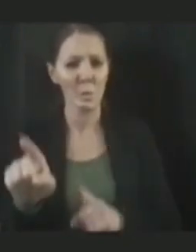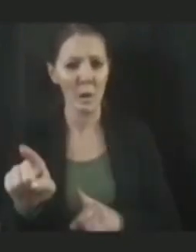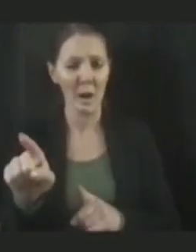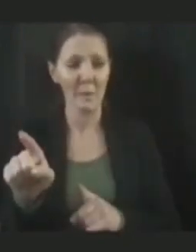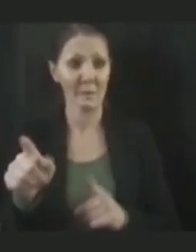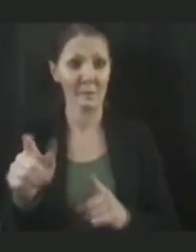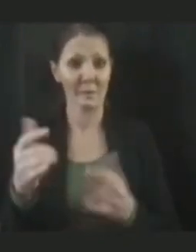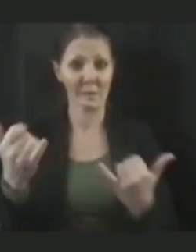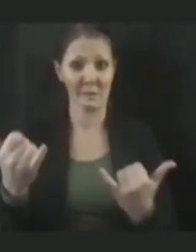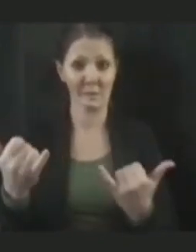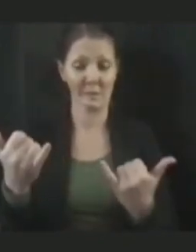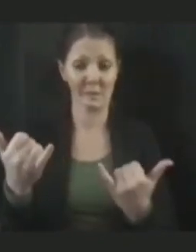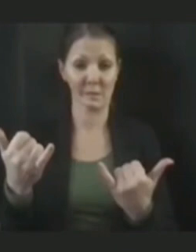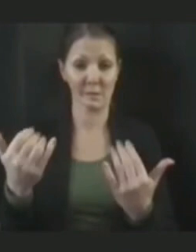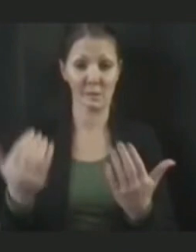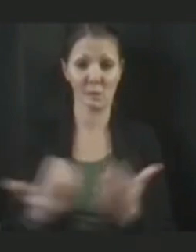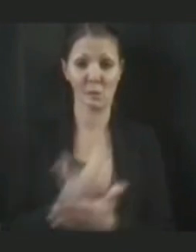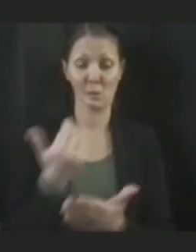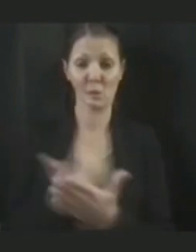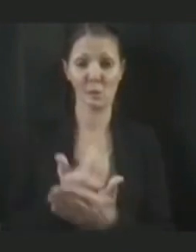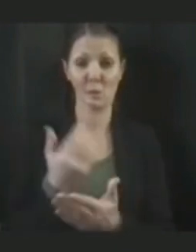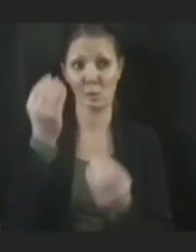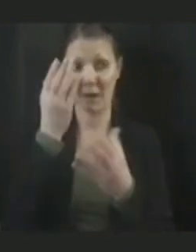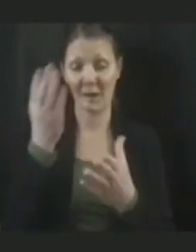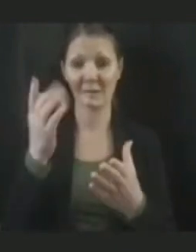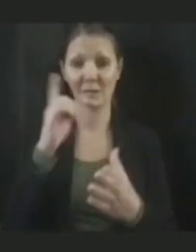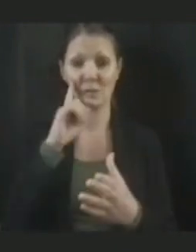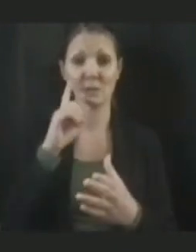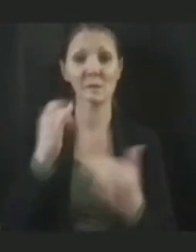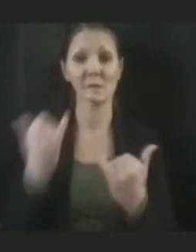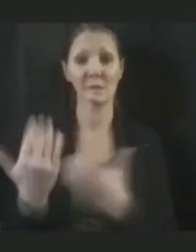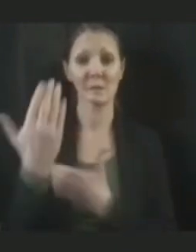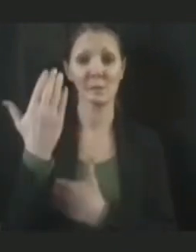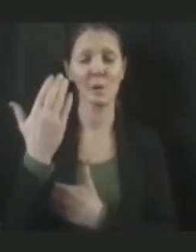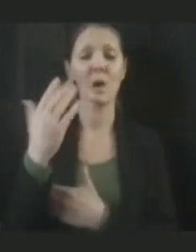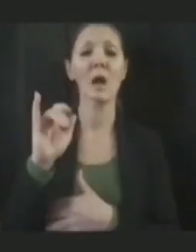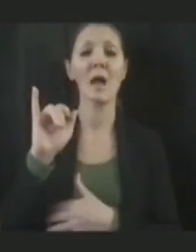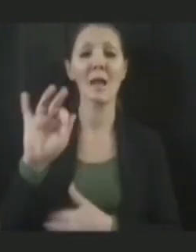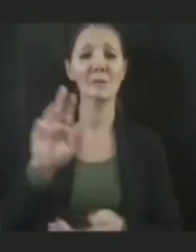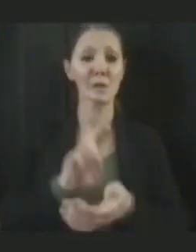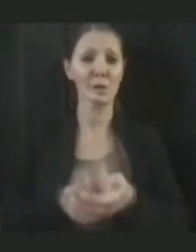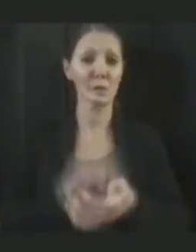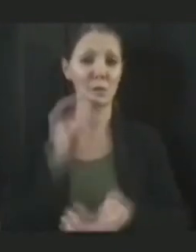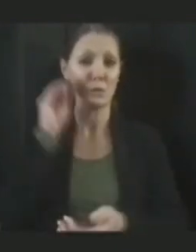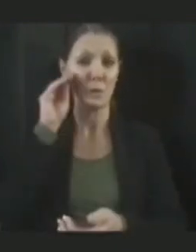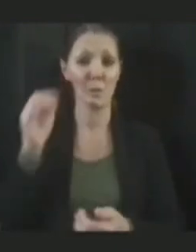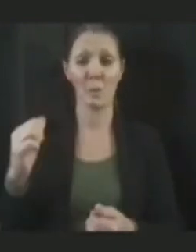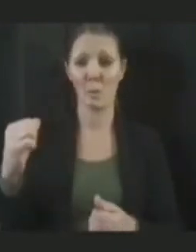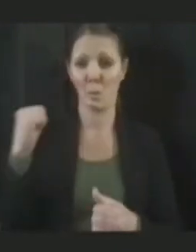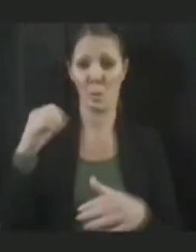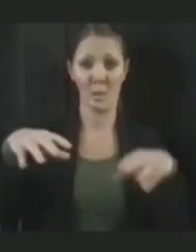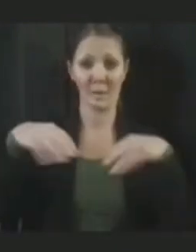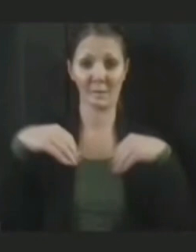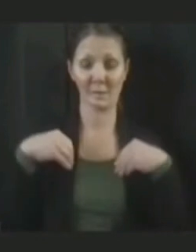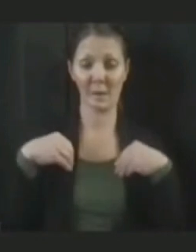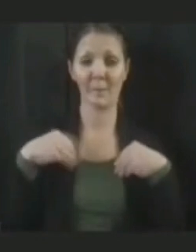that was issued this morning? What happens if a nursing home says they will not take a COVID positive patient?